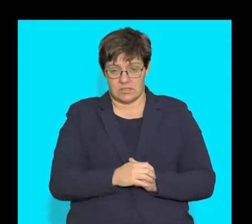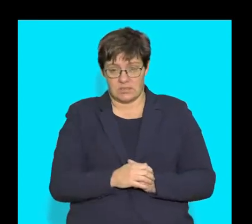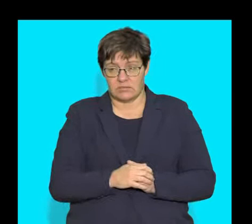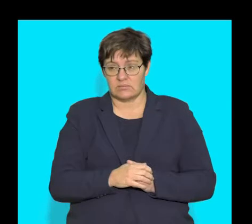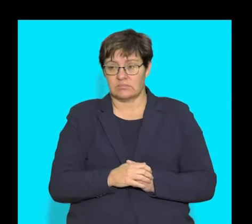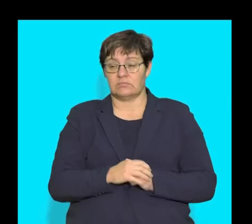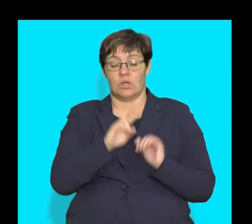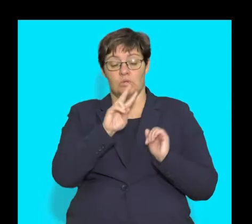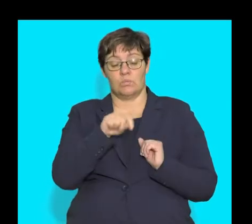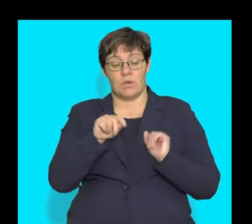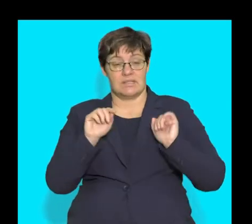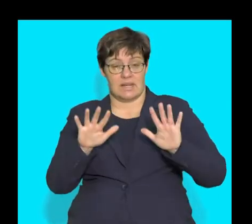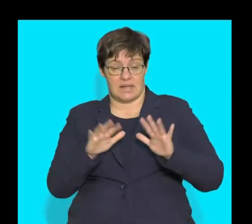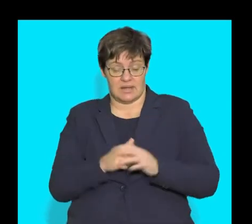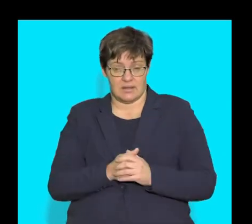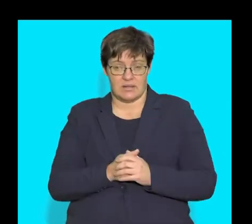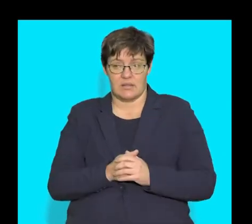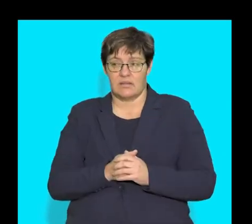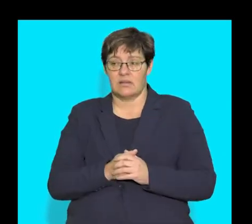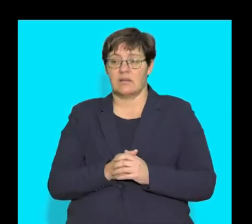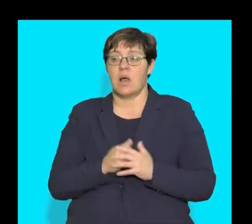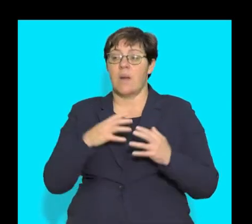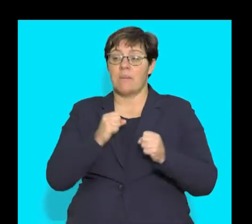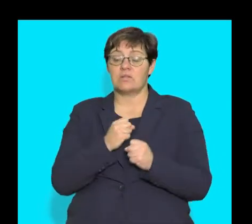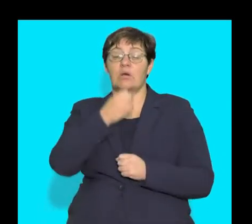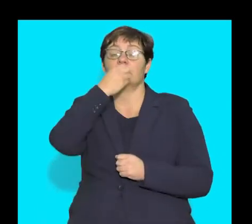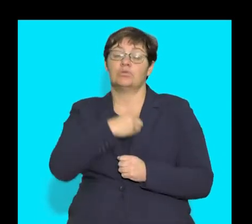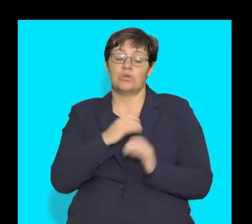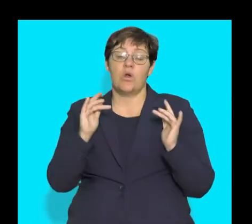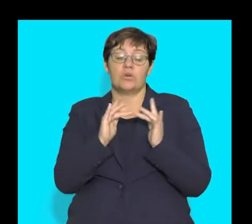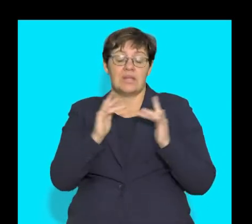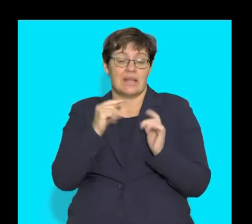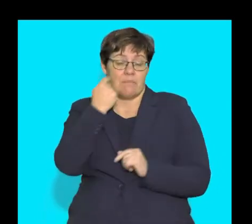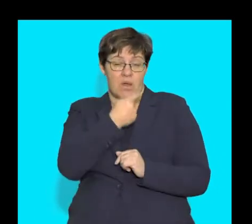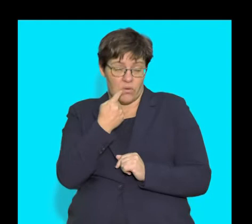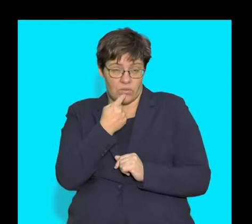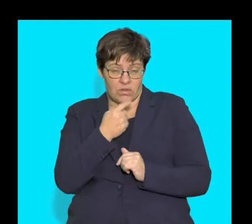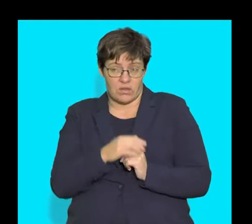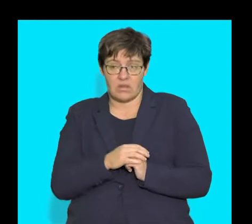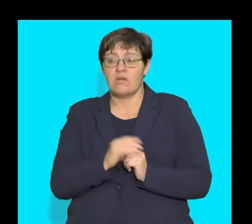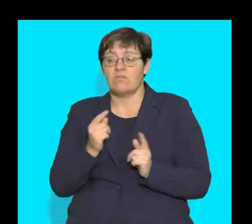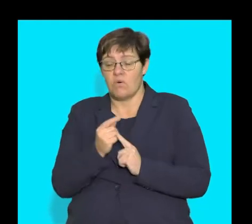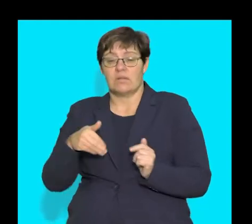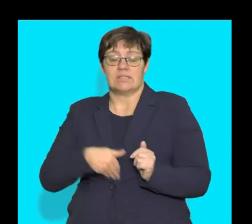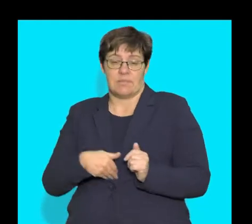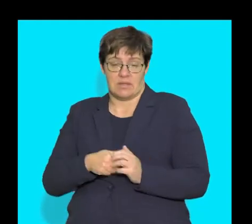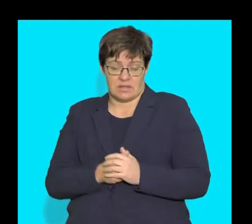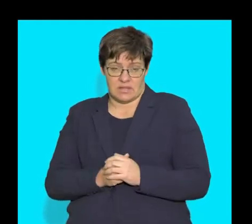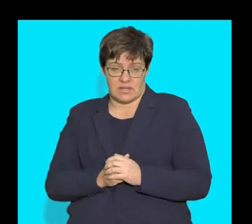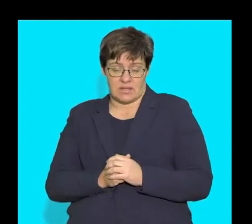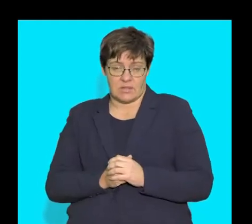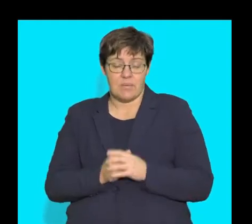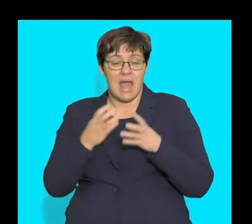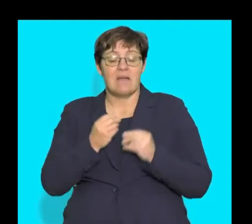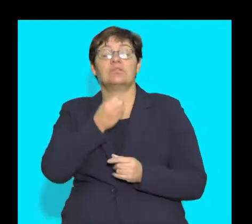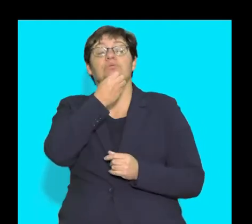that. 2.10. The muscular tube that connects the mouth cavity to the stomach. Guys,